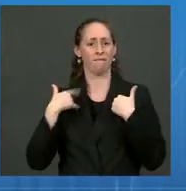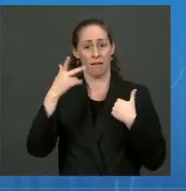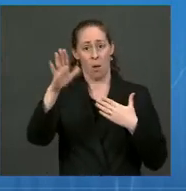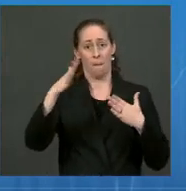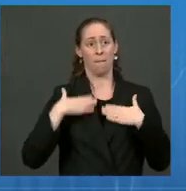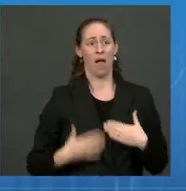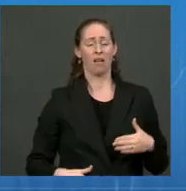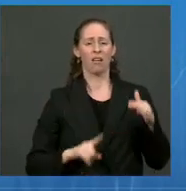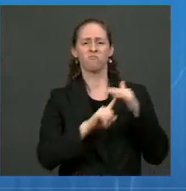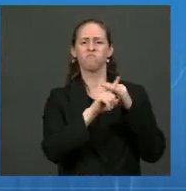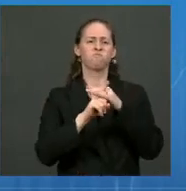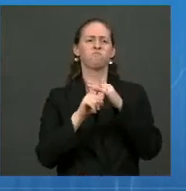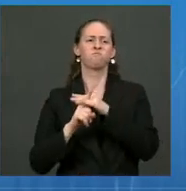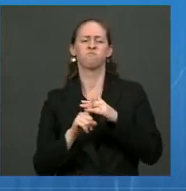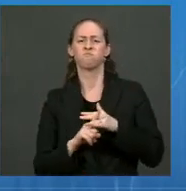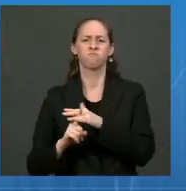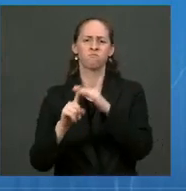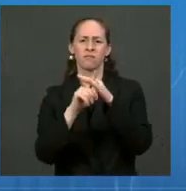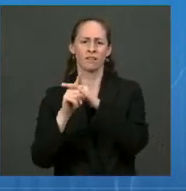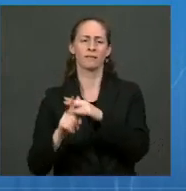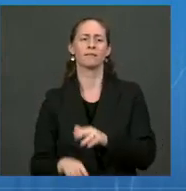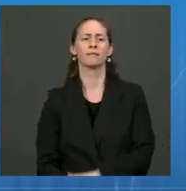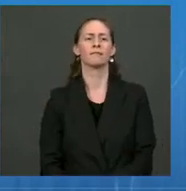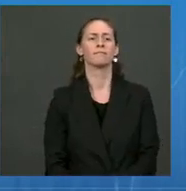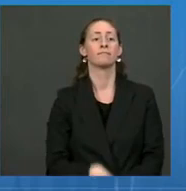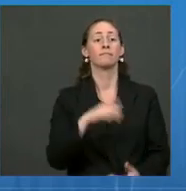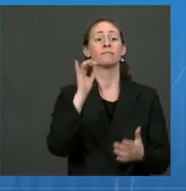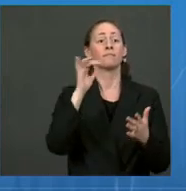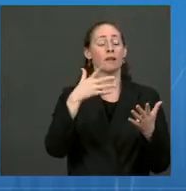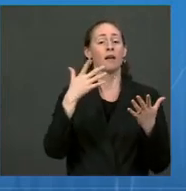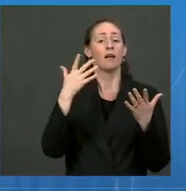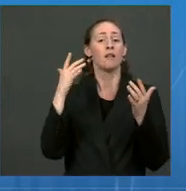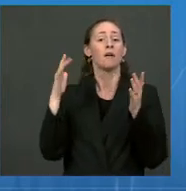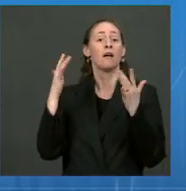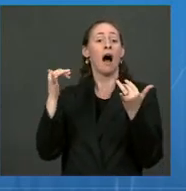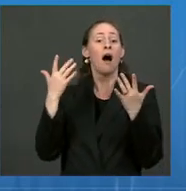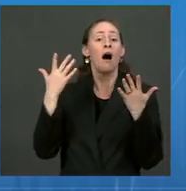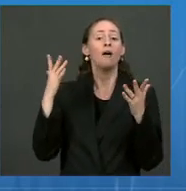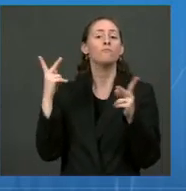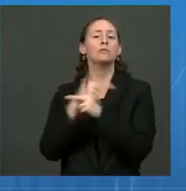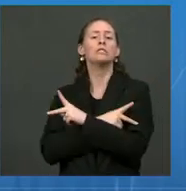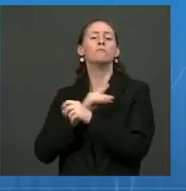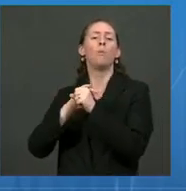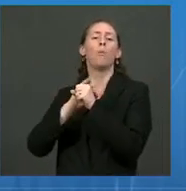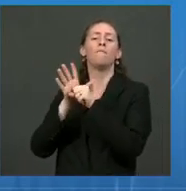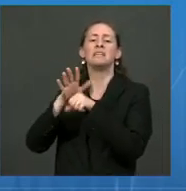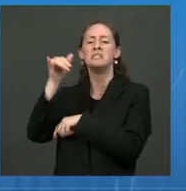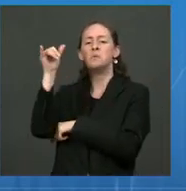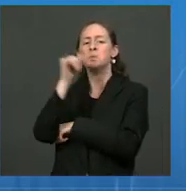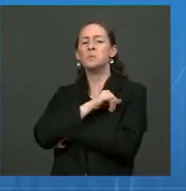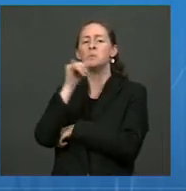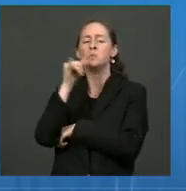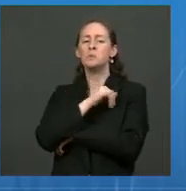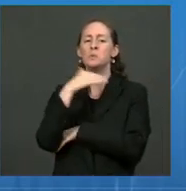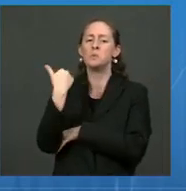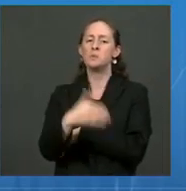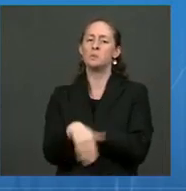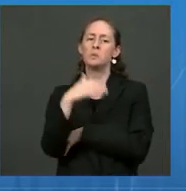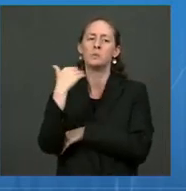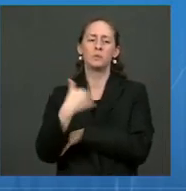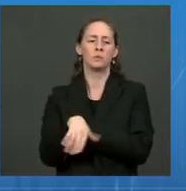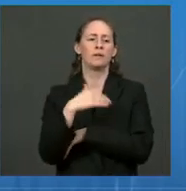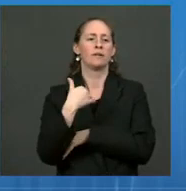in combination. This has been unexplained thus far by any identifiable pathophysiological